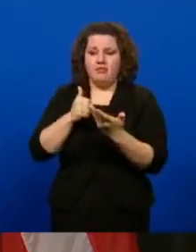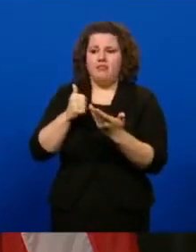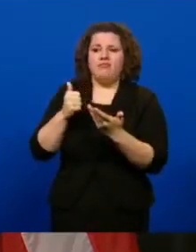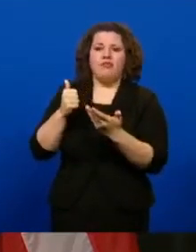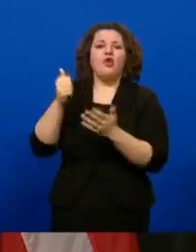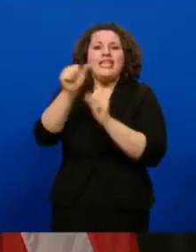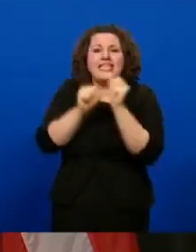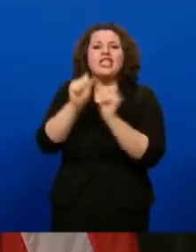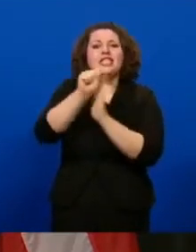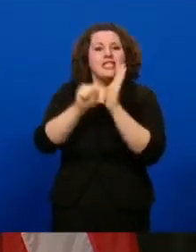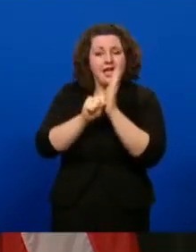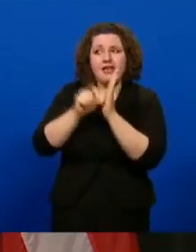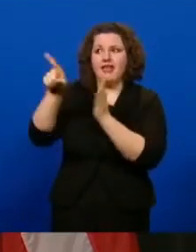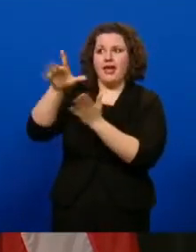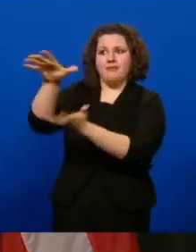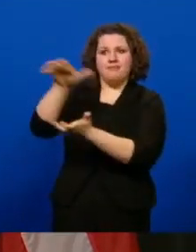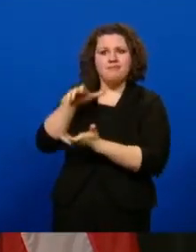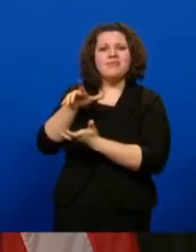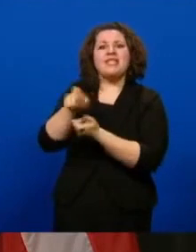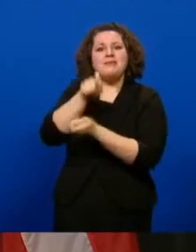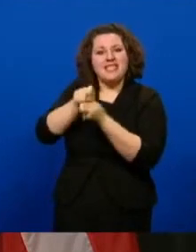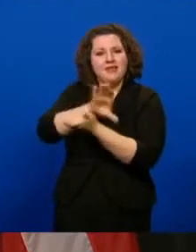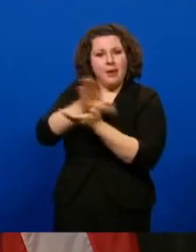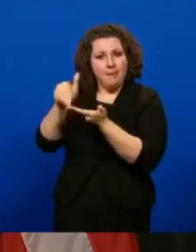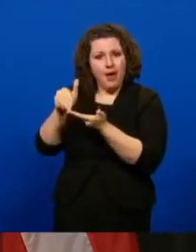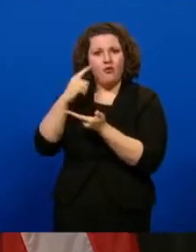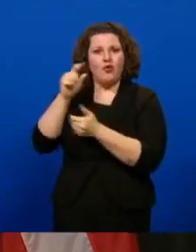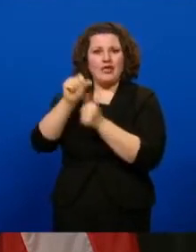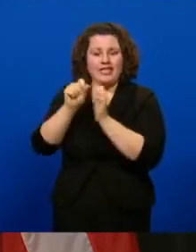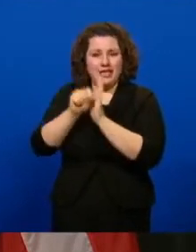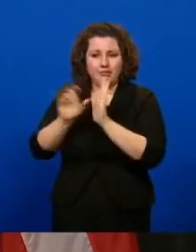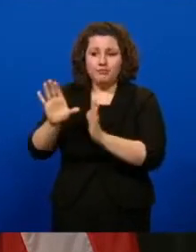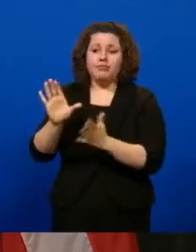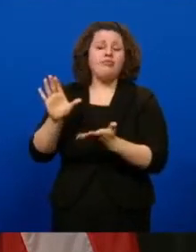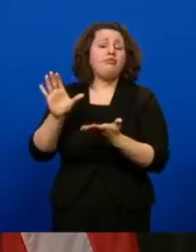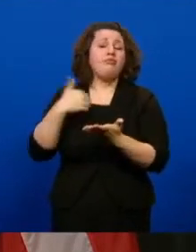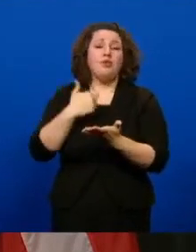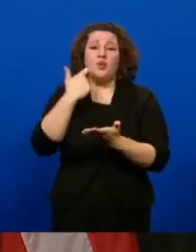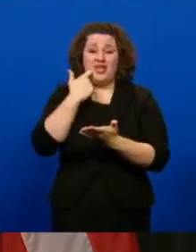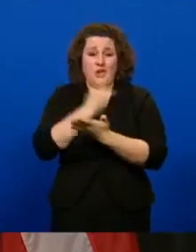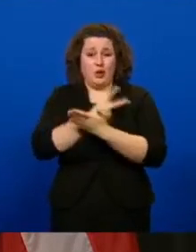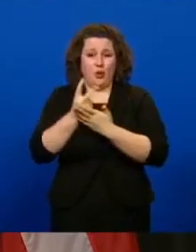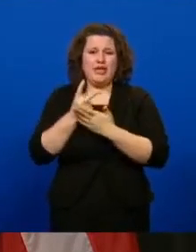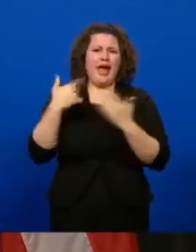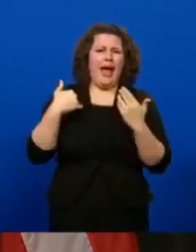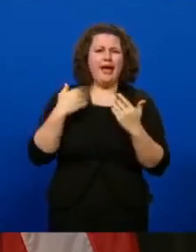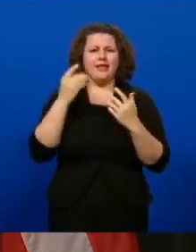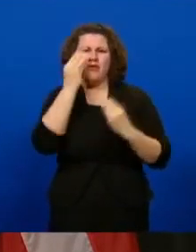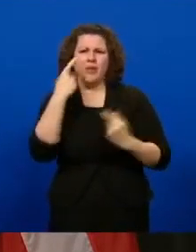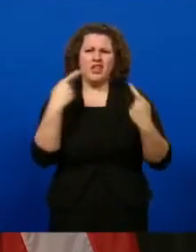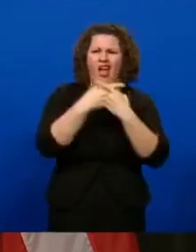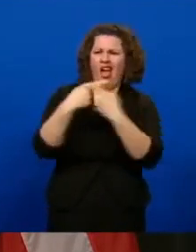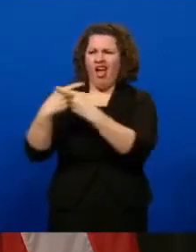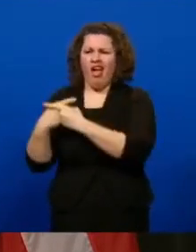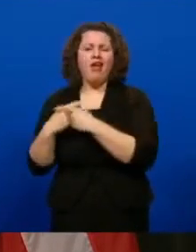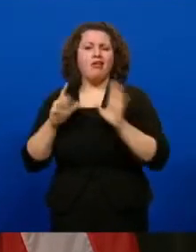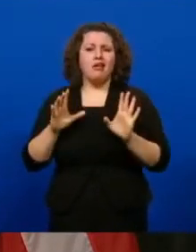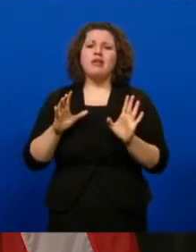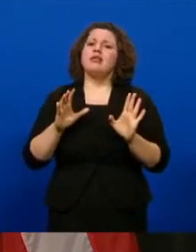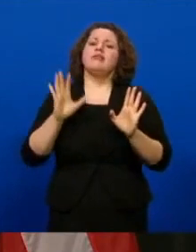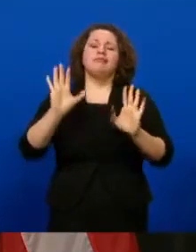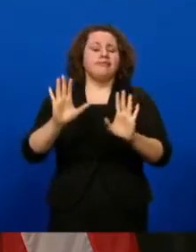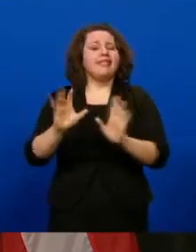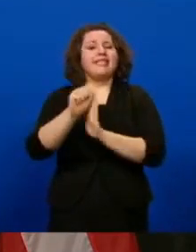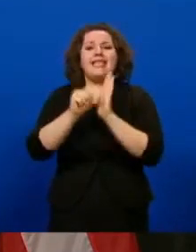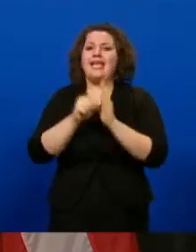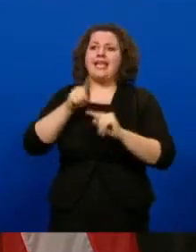amount. And despite conflicting information that's been communicated over the last couple weeks, states cannot place